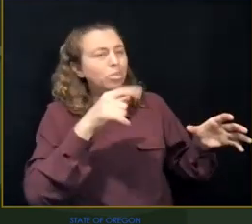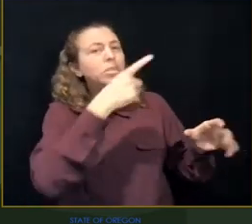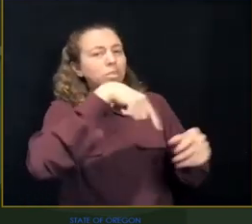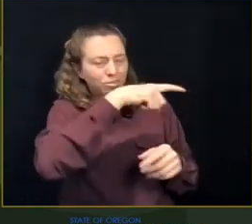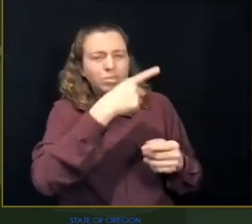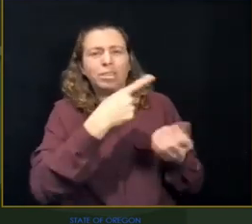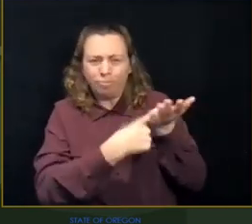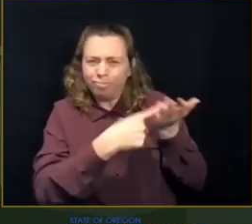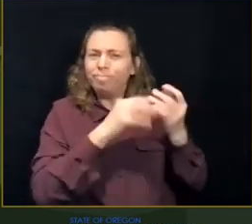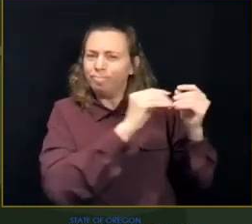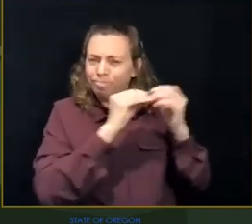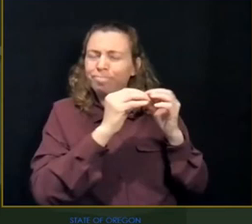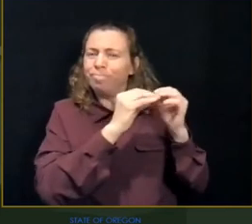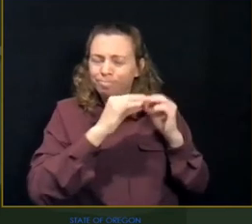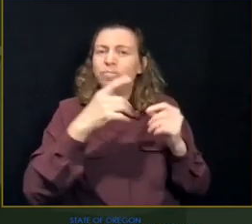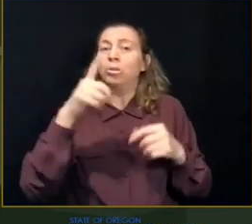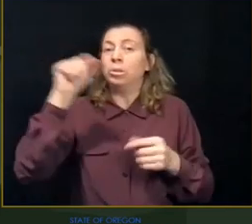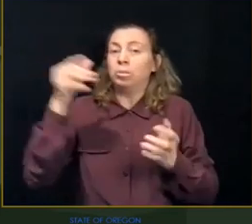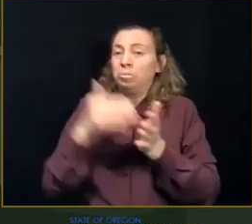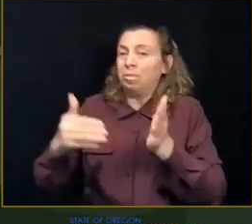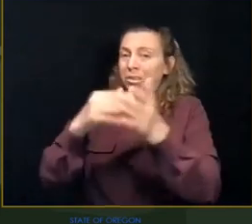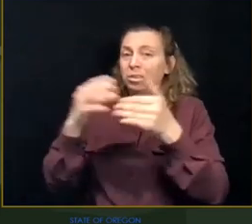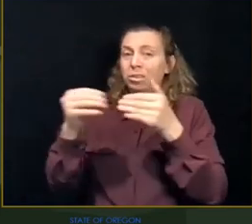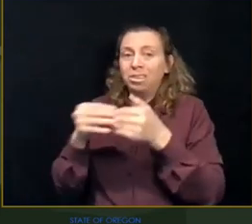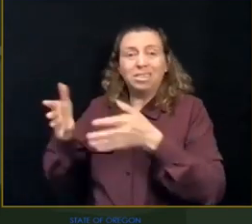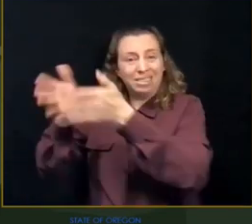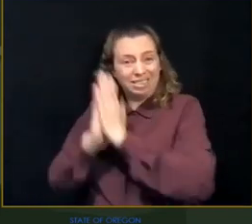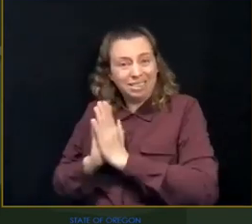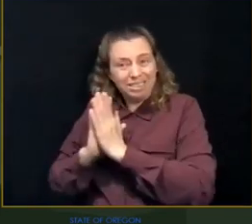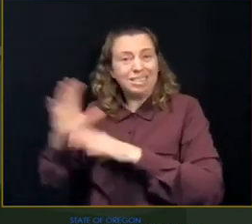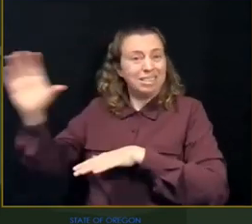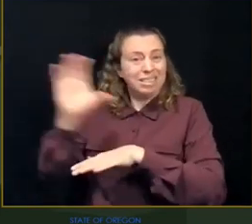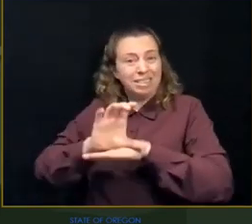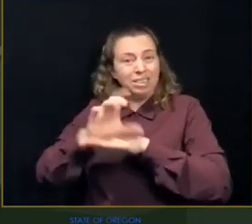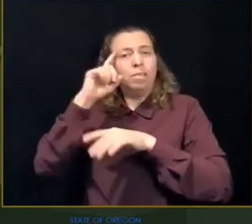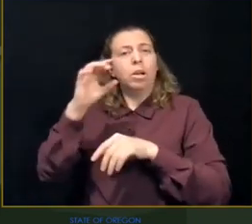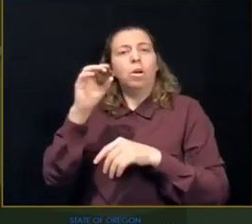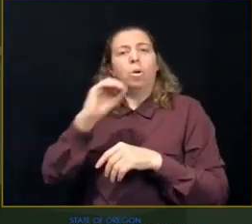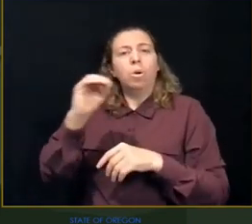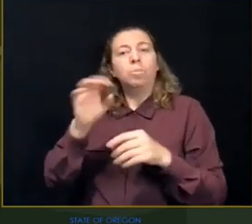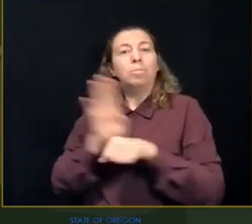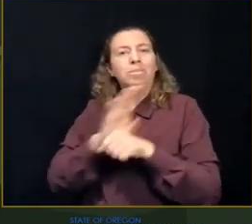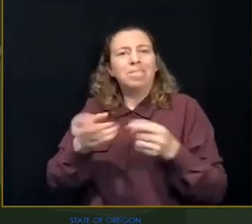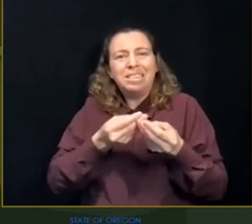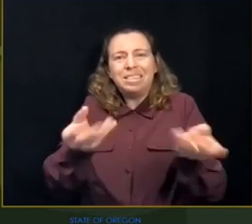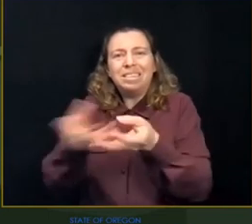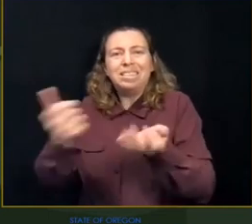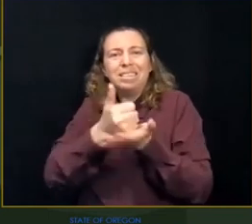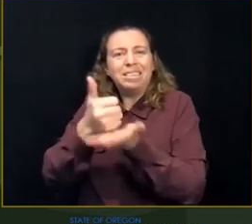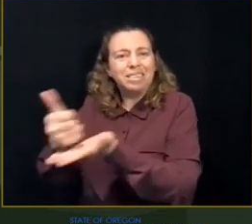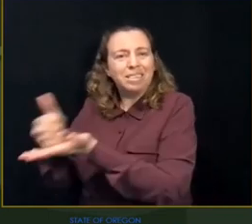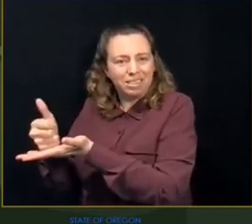businesses impacted by extreme risk. We can get this aid quickly in the hands of our businesses.